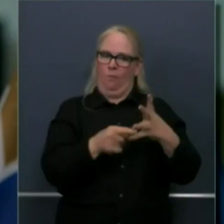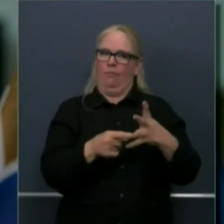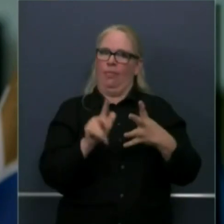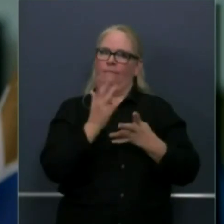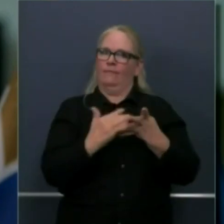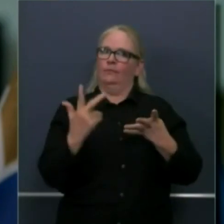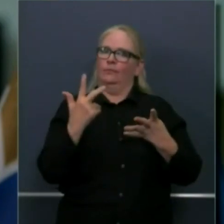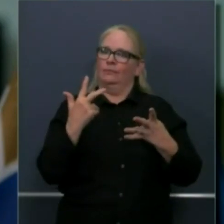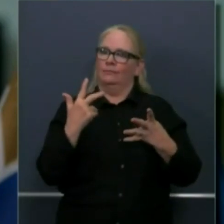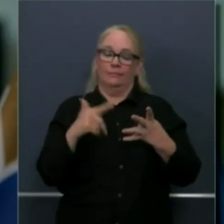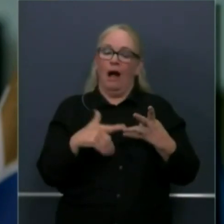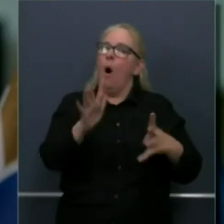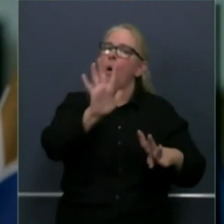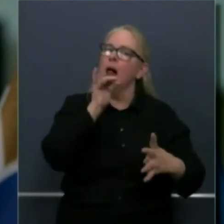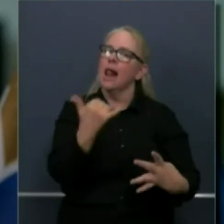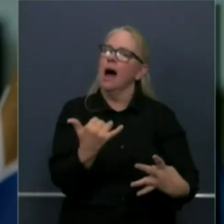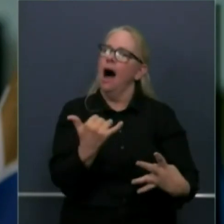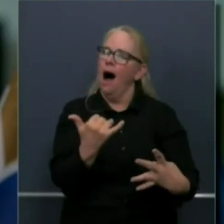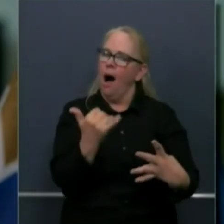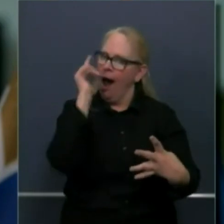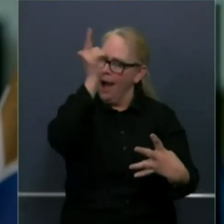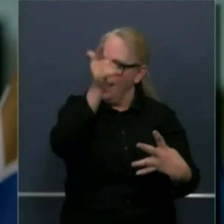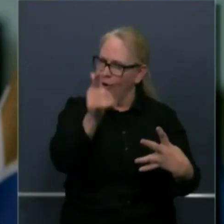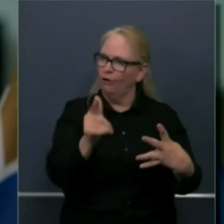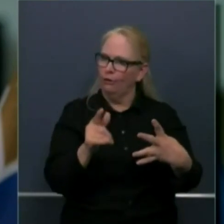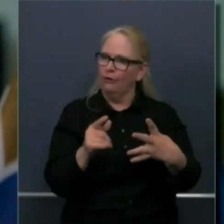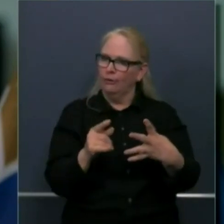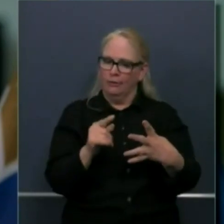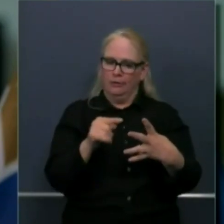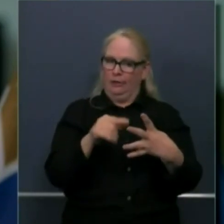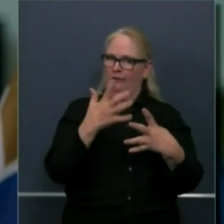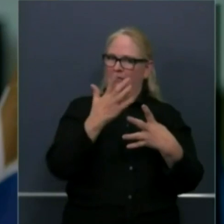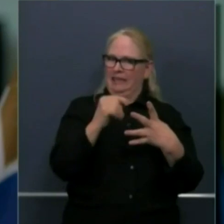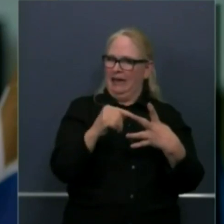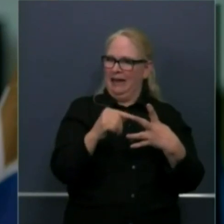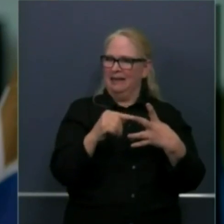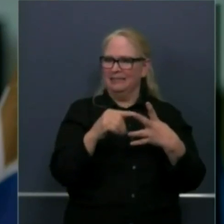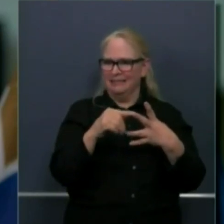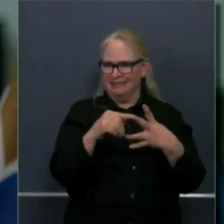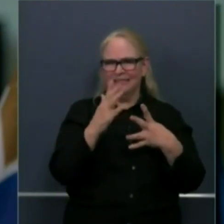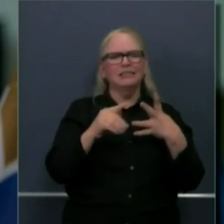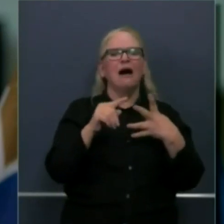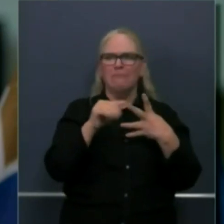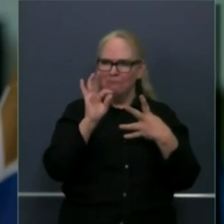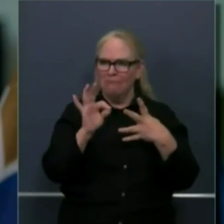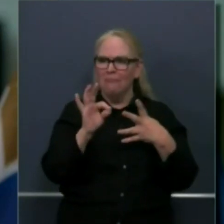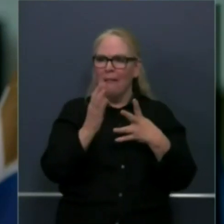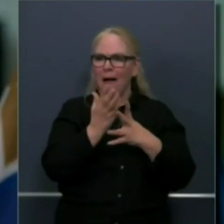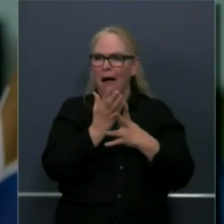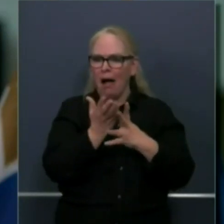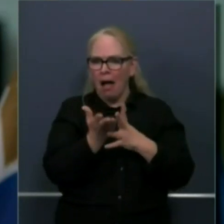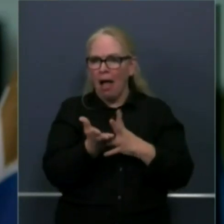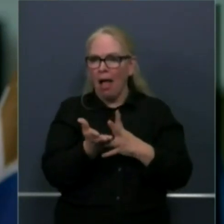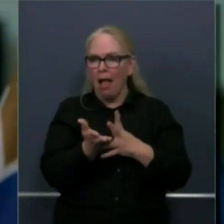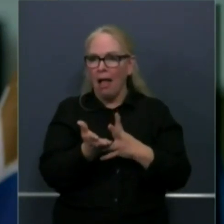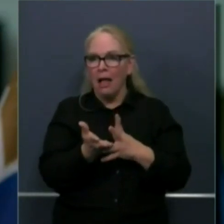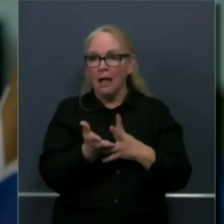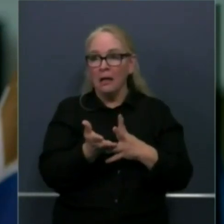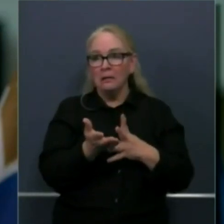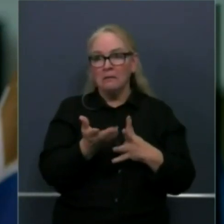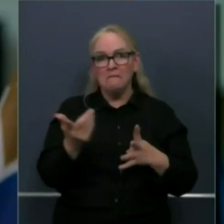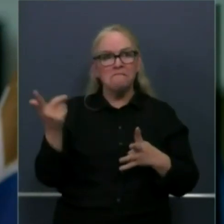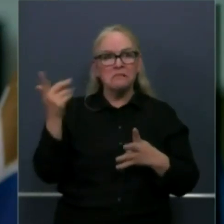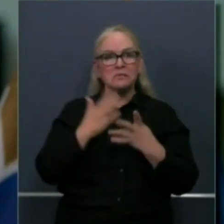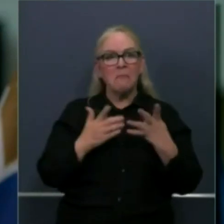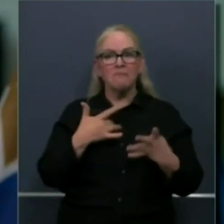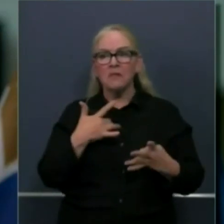are parts of the state that can and now and are moving deeper through phase two and i hope that's an encouraging sign